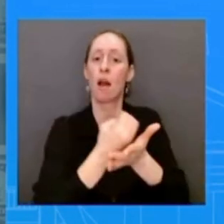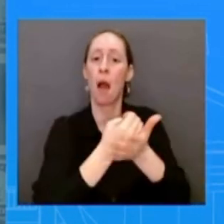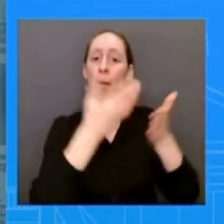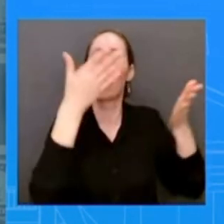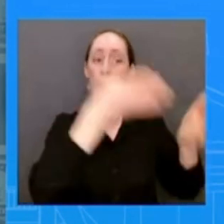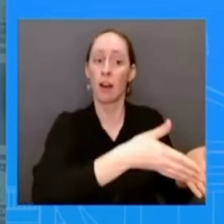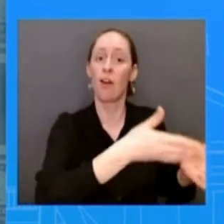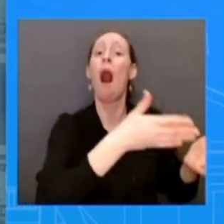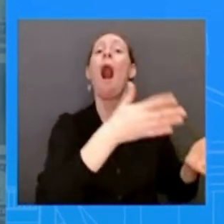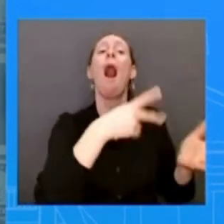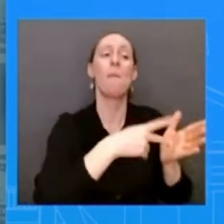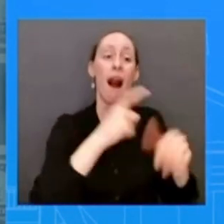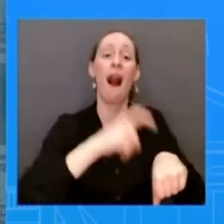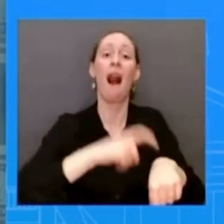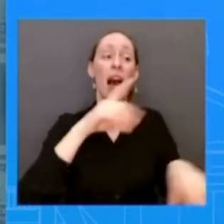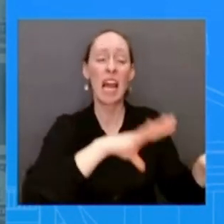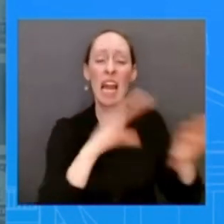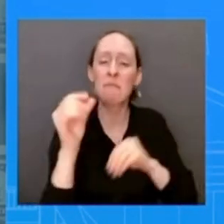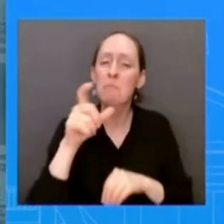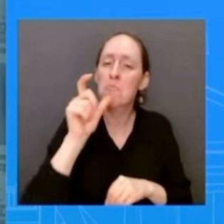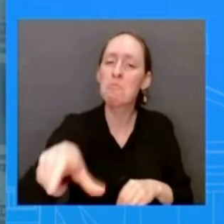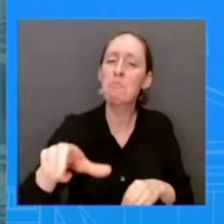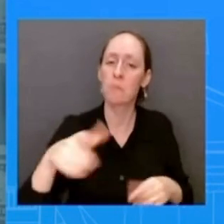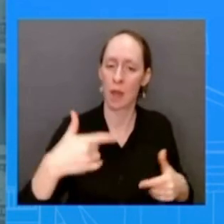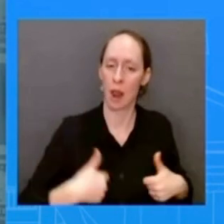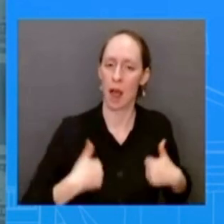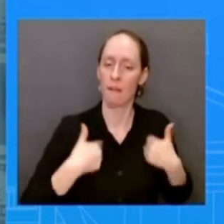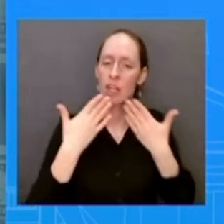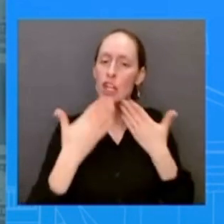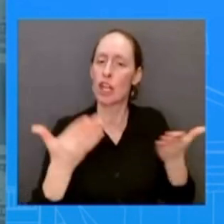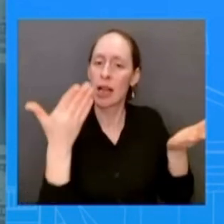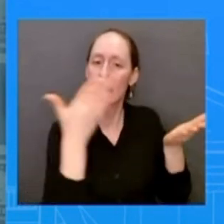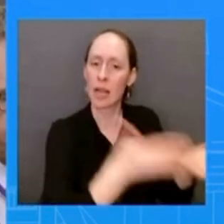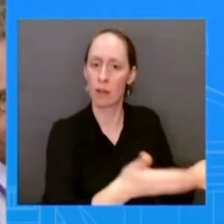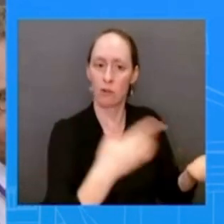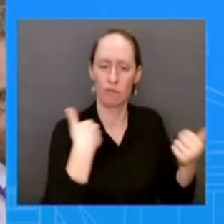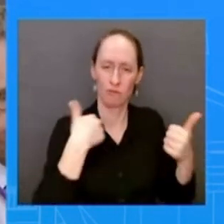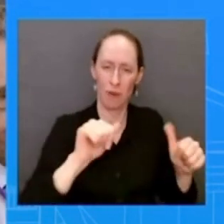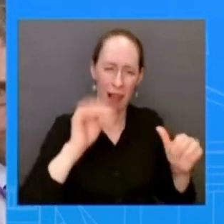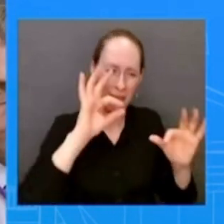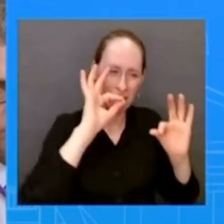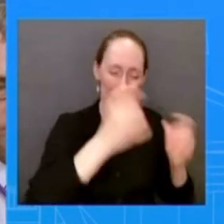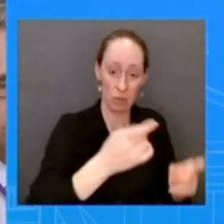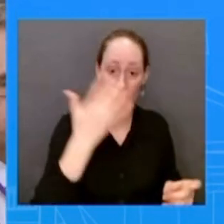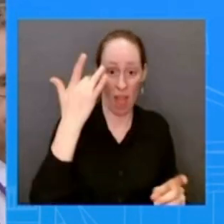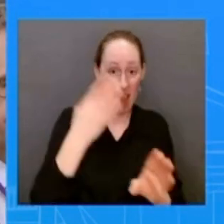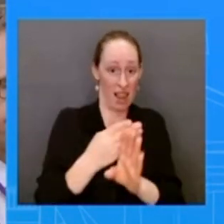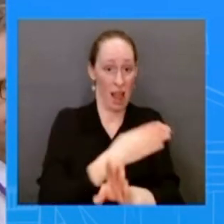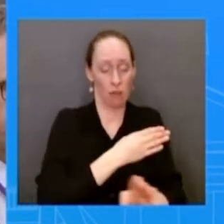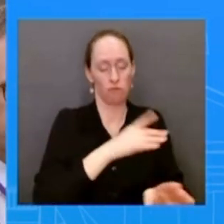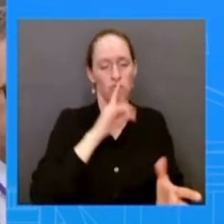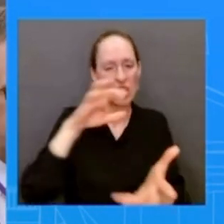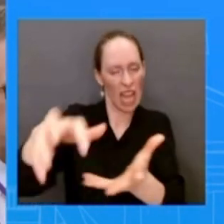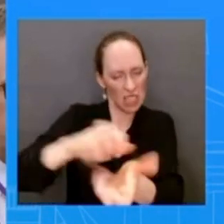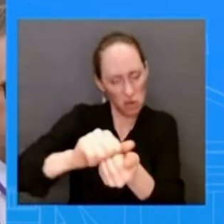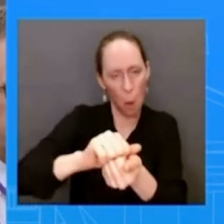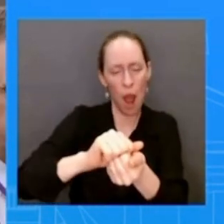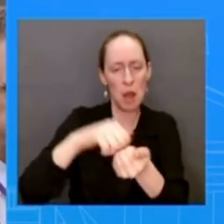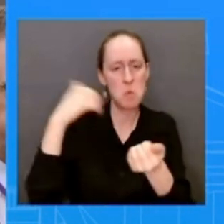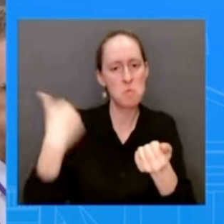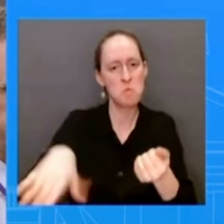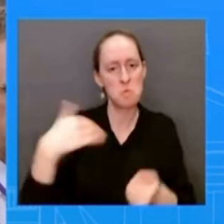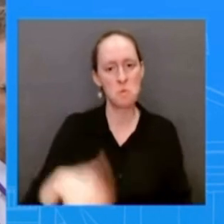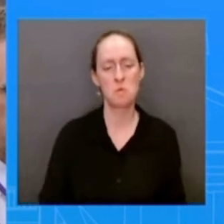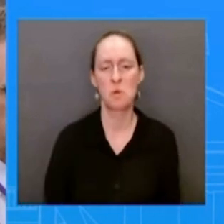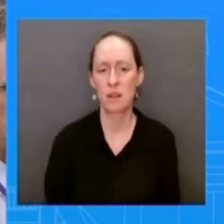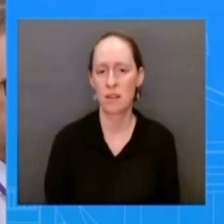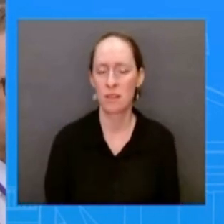fix something that the last administration has decimated the pieces that are still in use or have been revived is